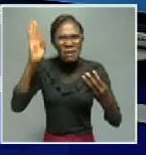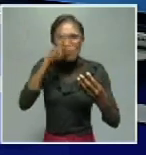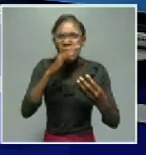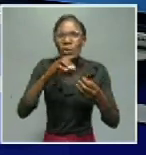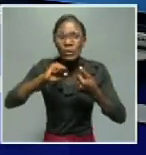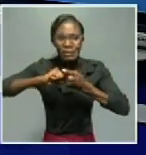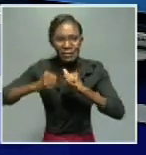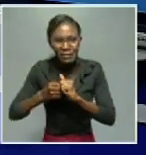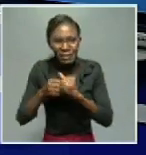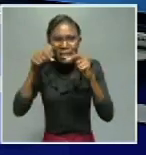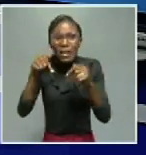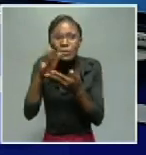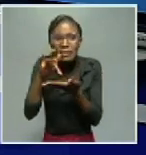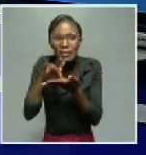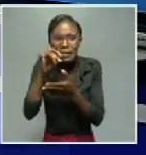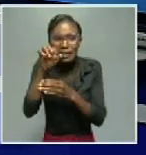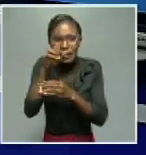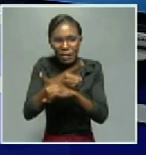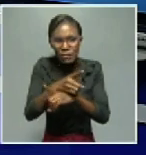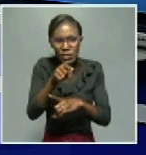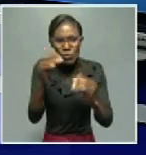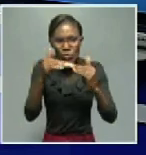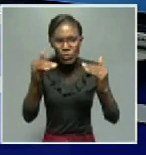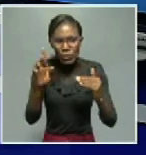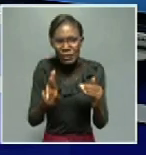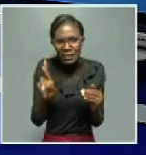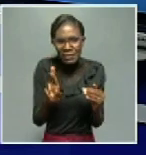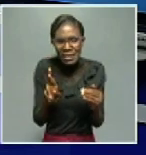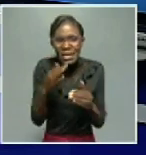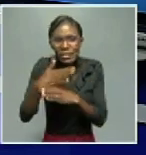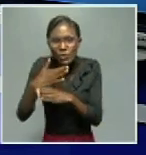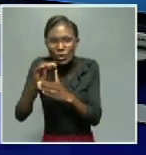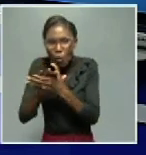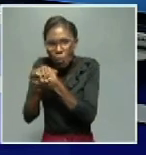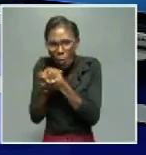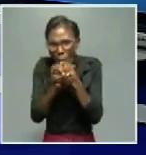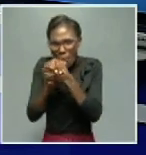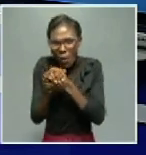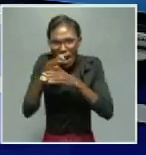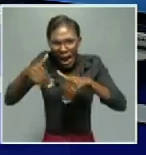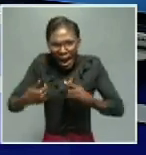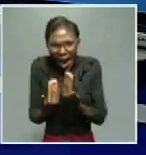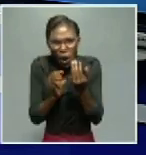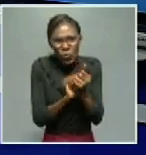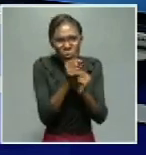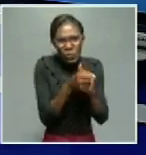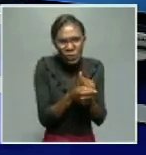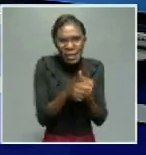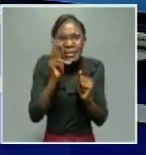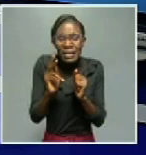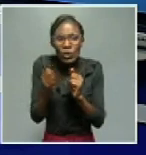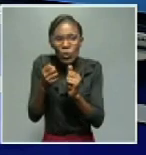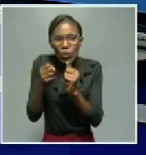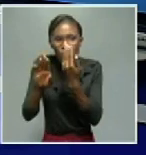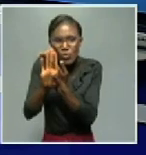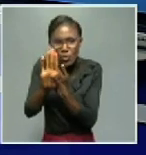as central government's representative at regional level work with other stakeholders to remedy or even cushion the prevailing effects of COVID